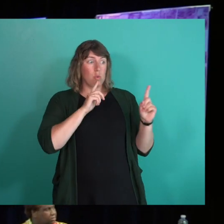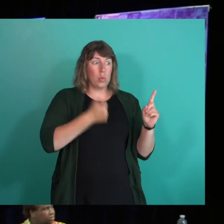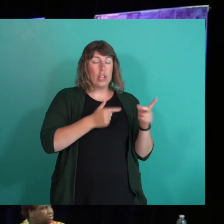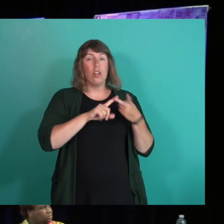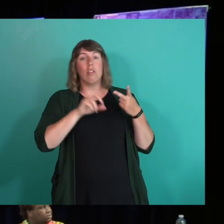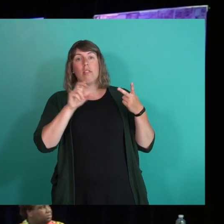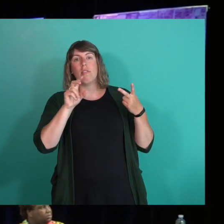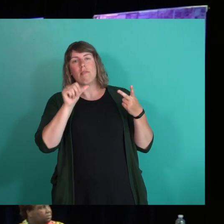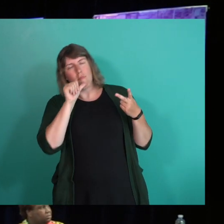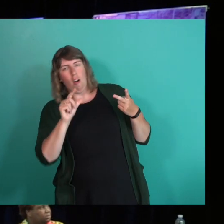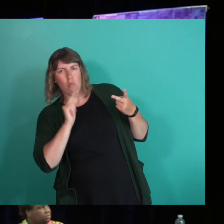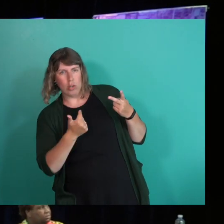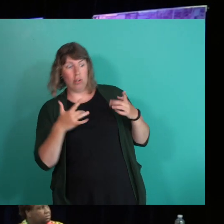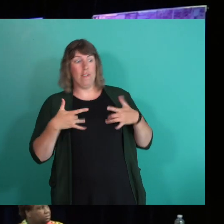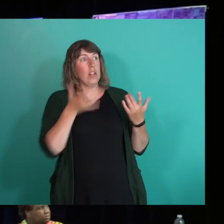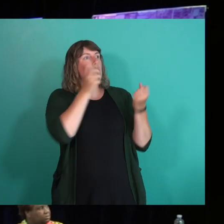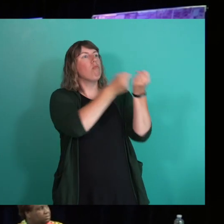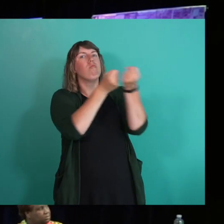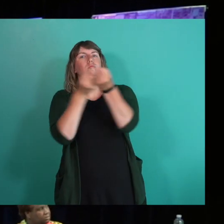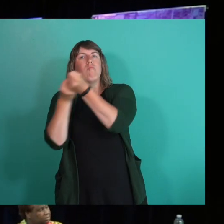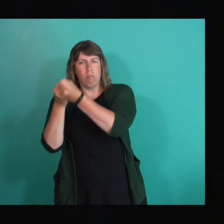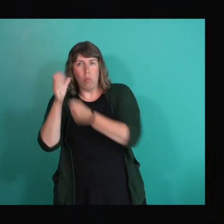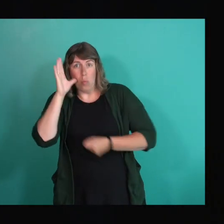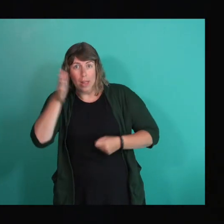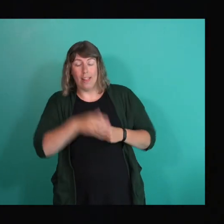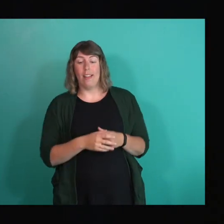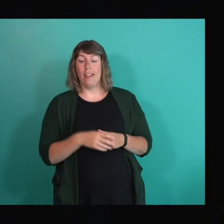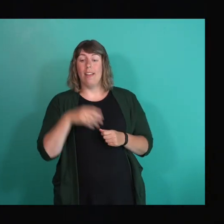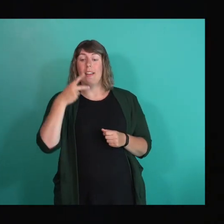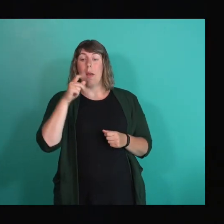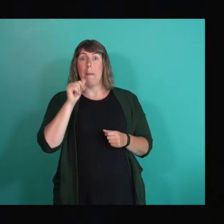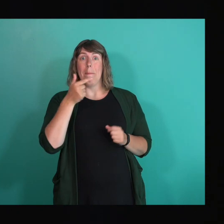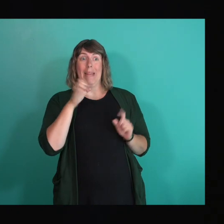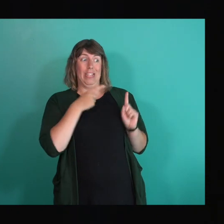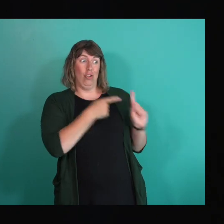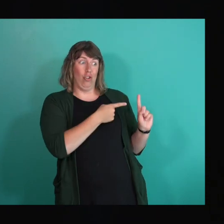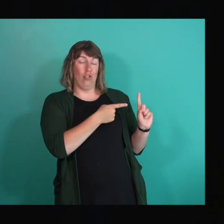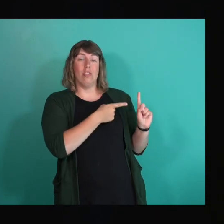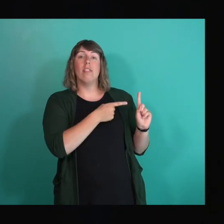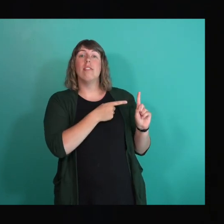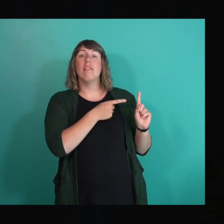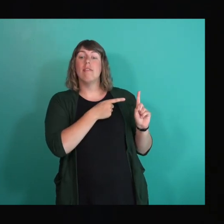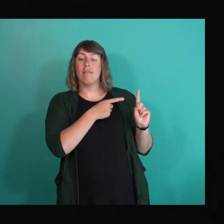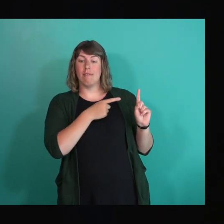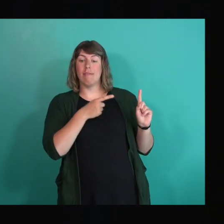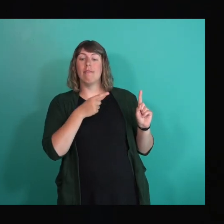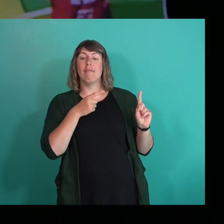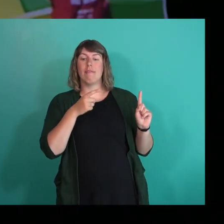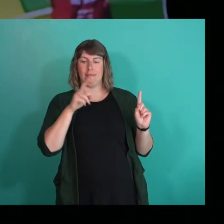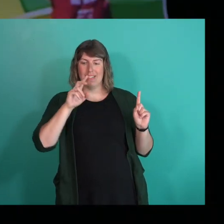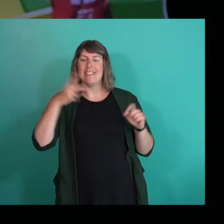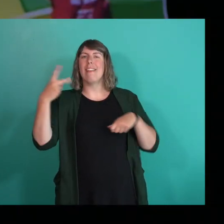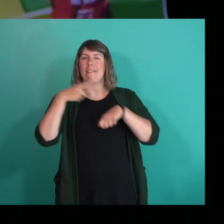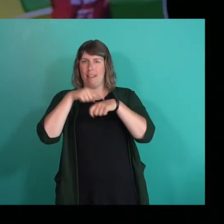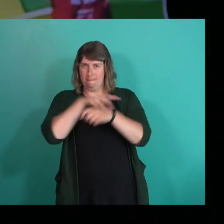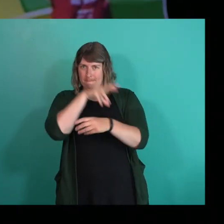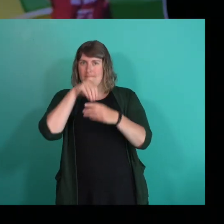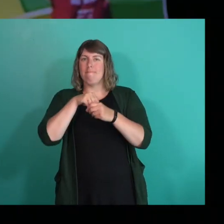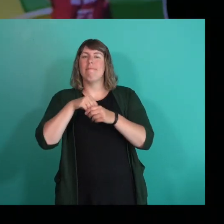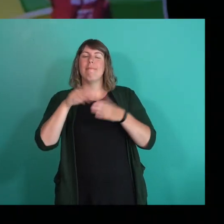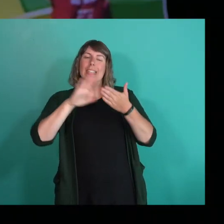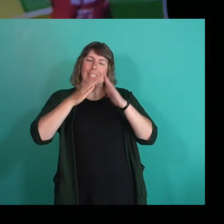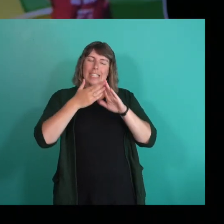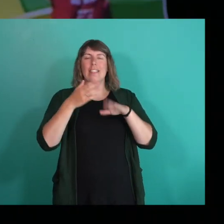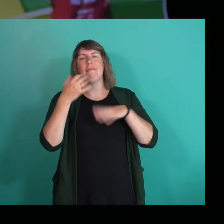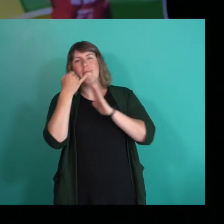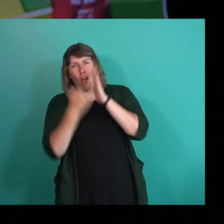and non-queer events around the city. And Paige is also currently serving their second term on the City Arts and